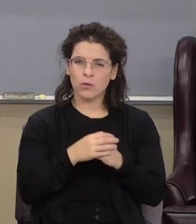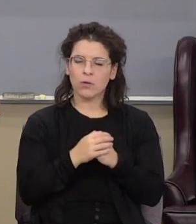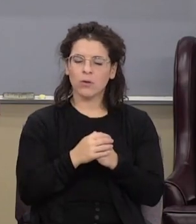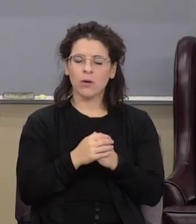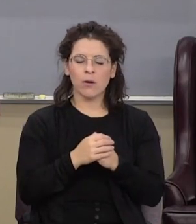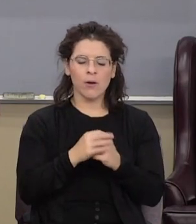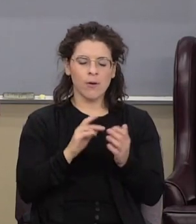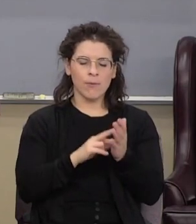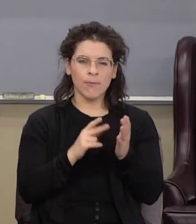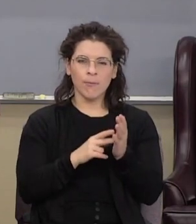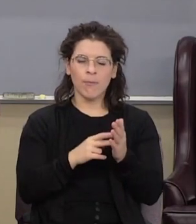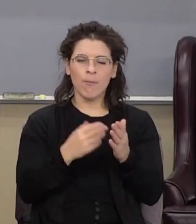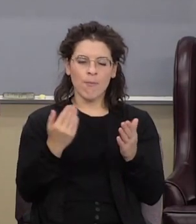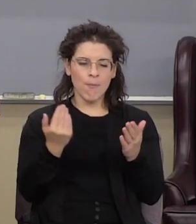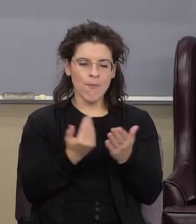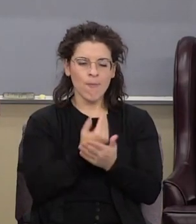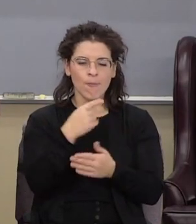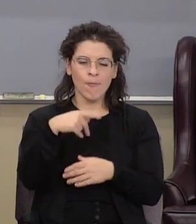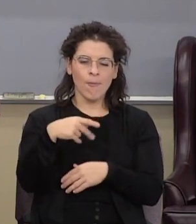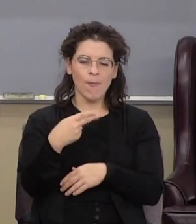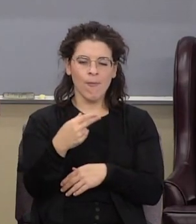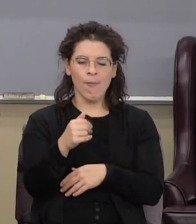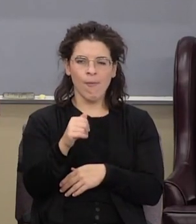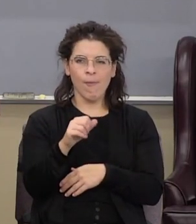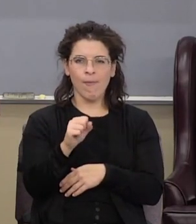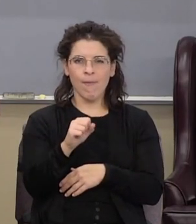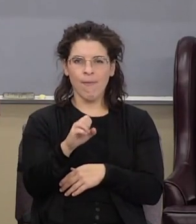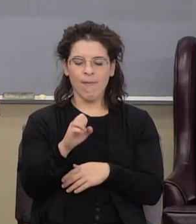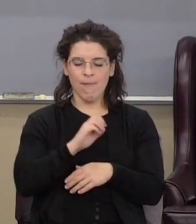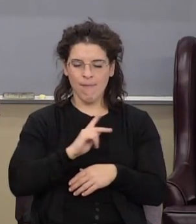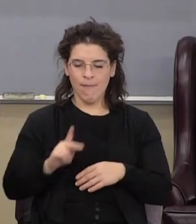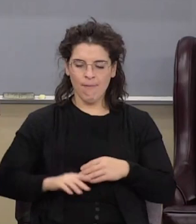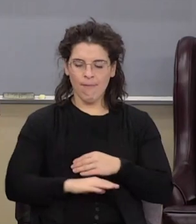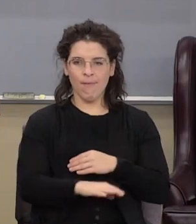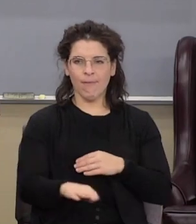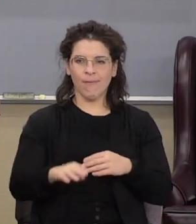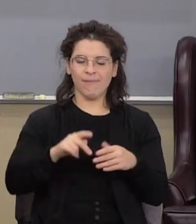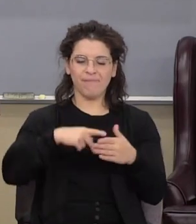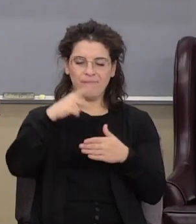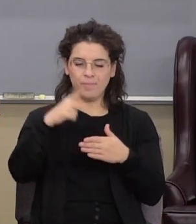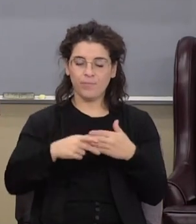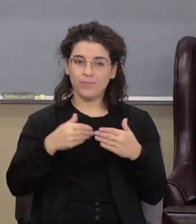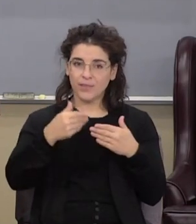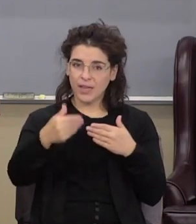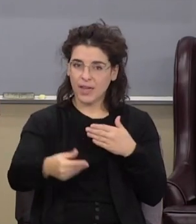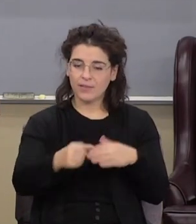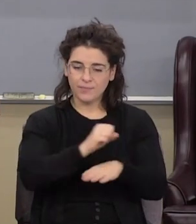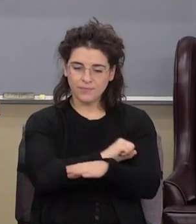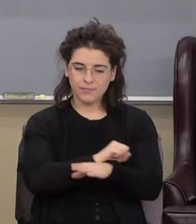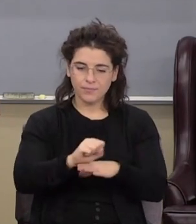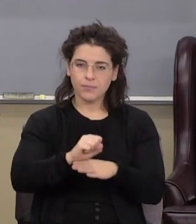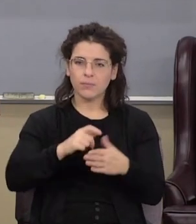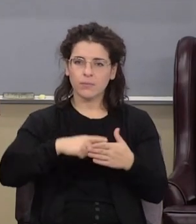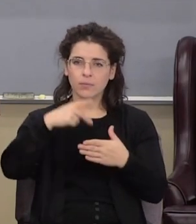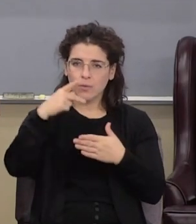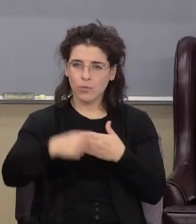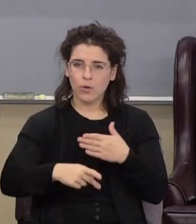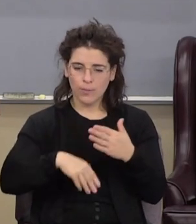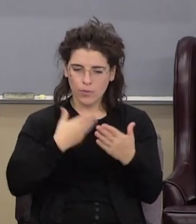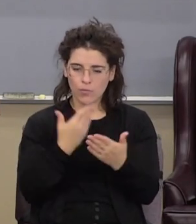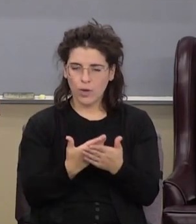that is there's a new phase of the kingdom program. The next stage in the program has arrived.